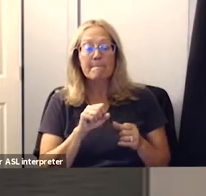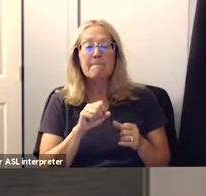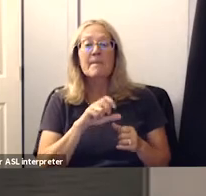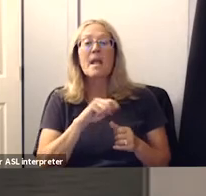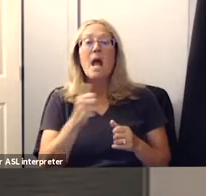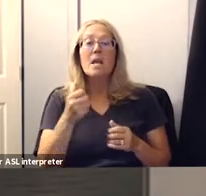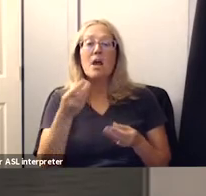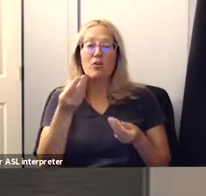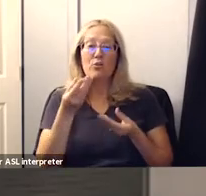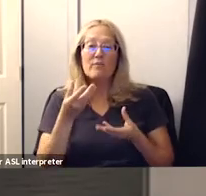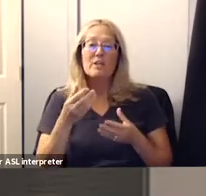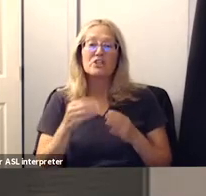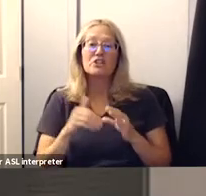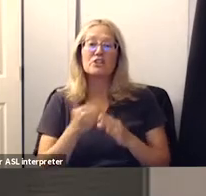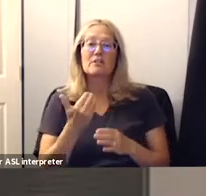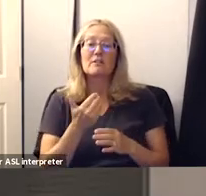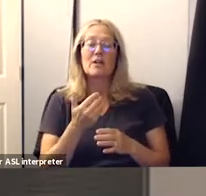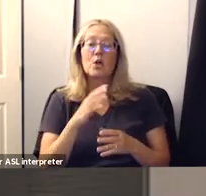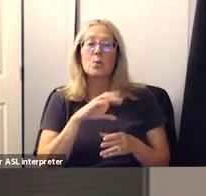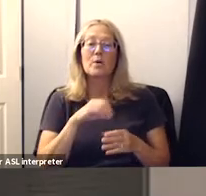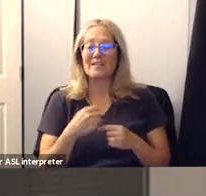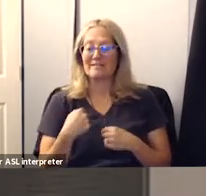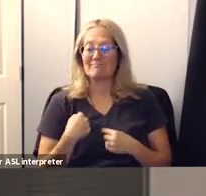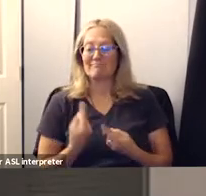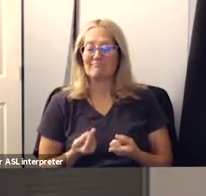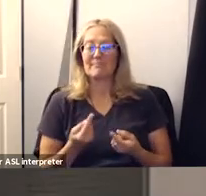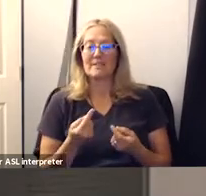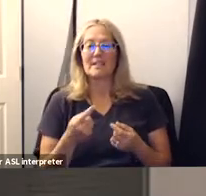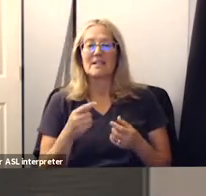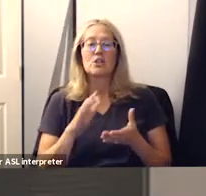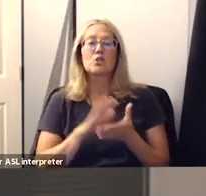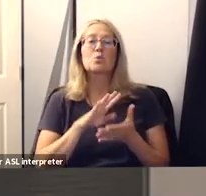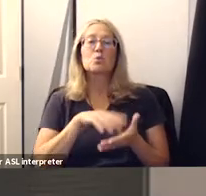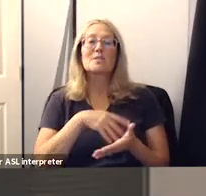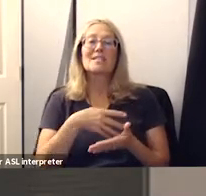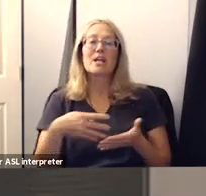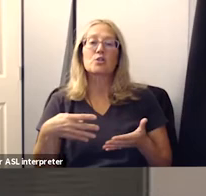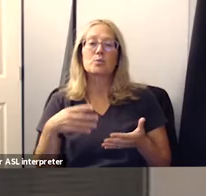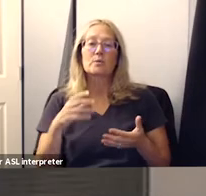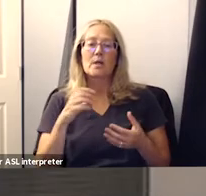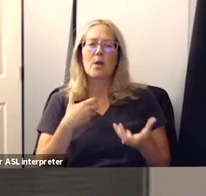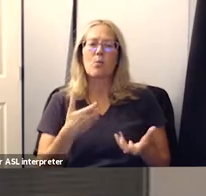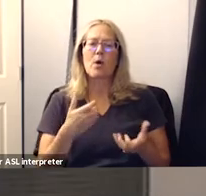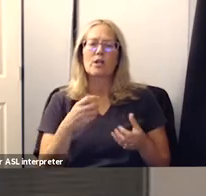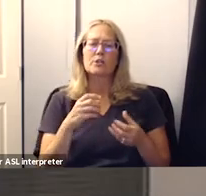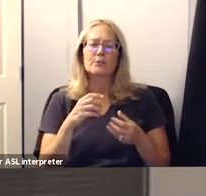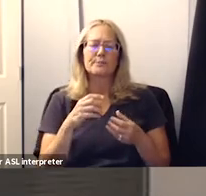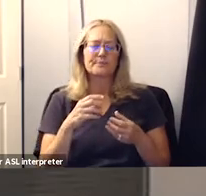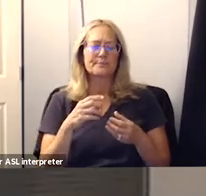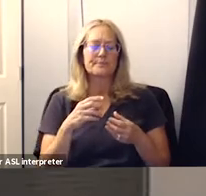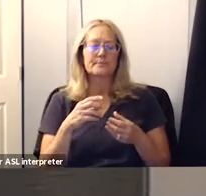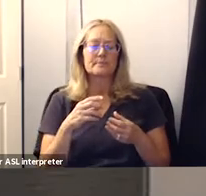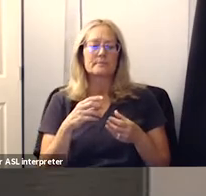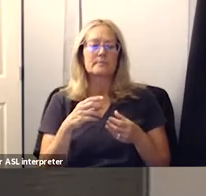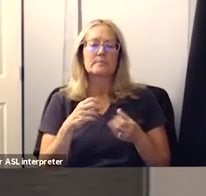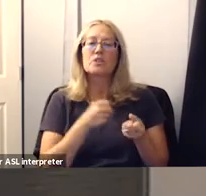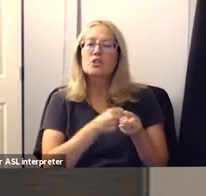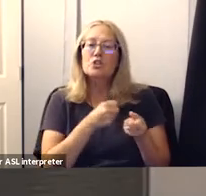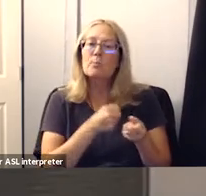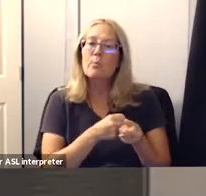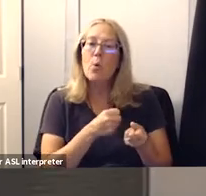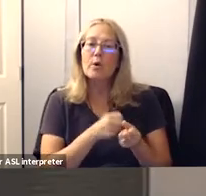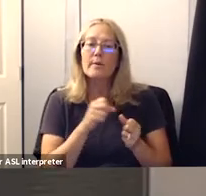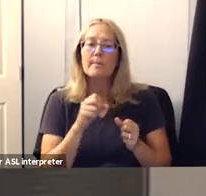received i believe um in the last few days has been about the school schedule and i just want to kind of uh lend my support to